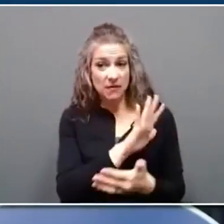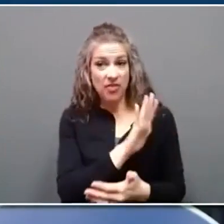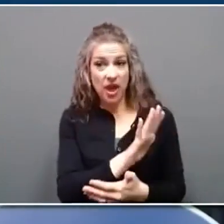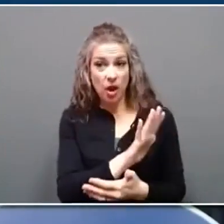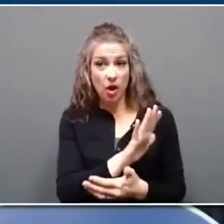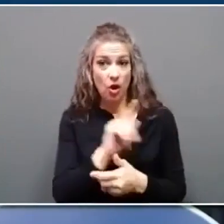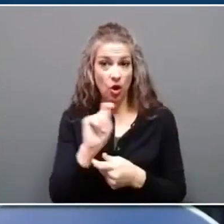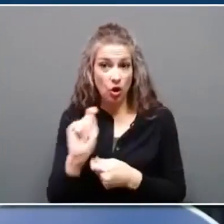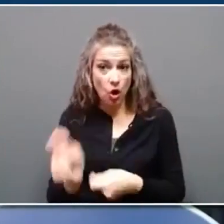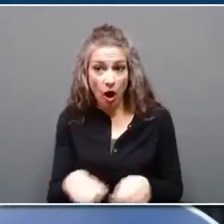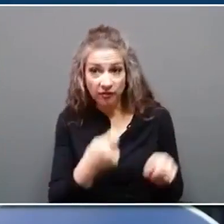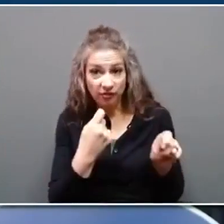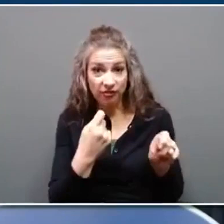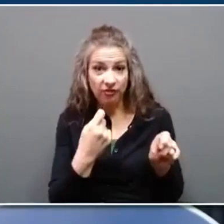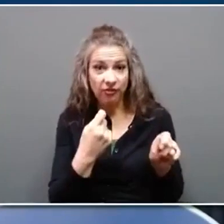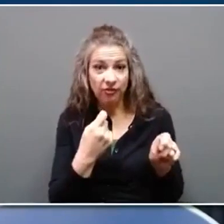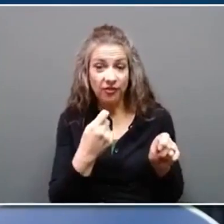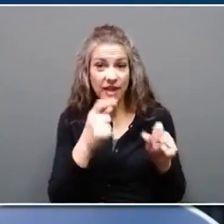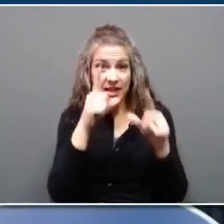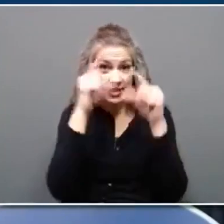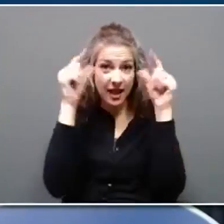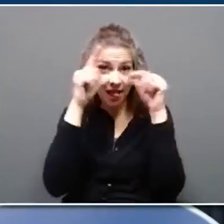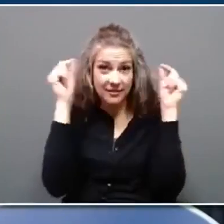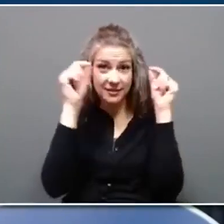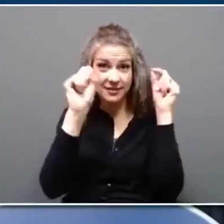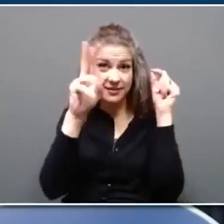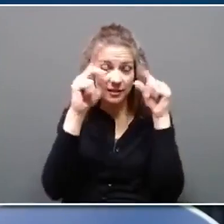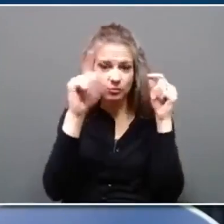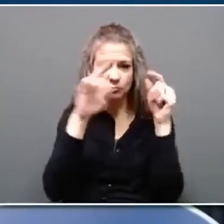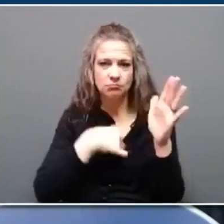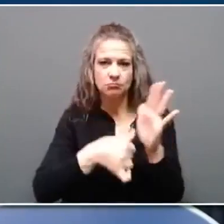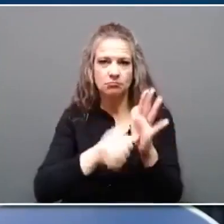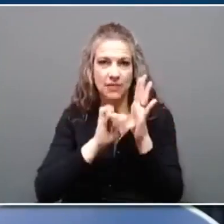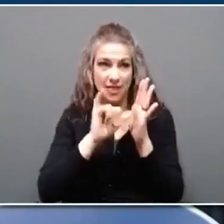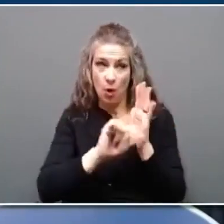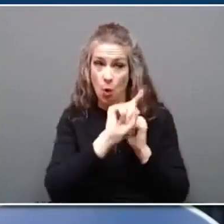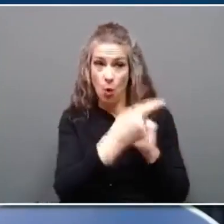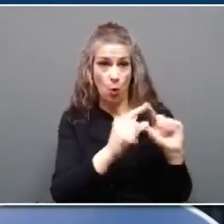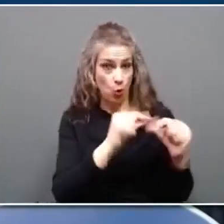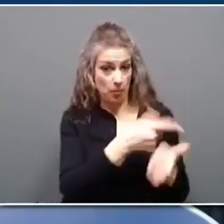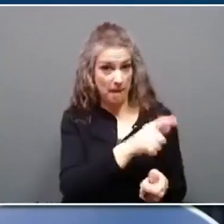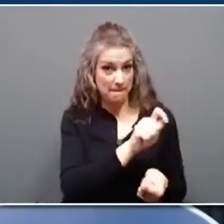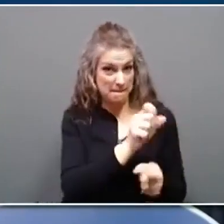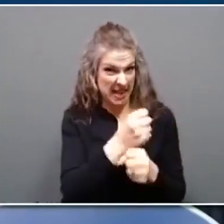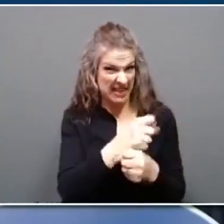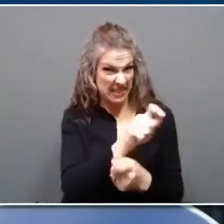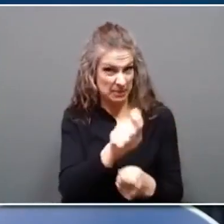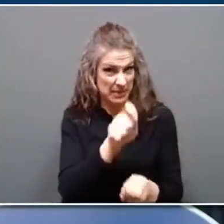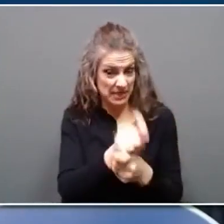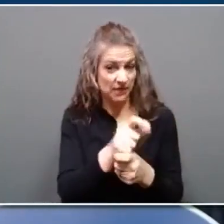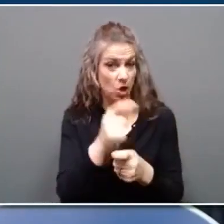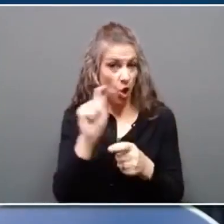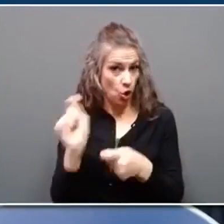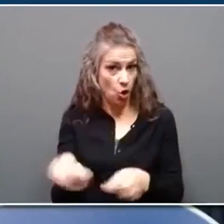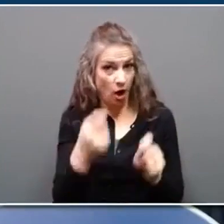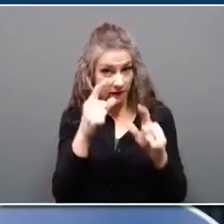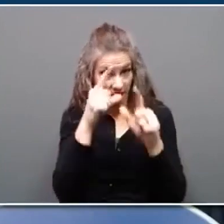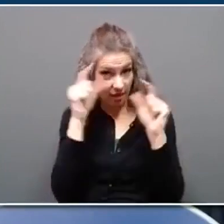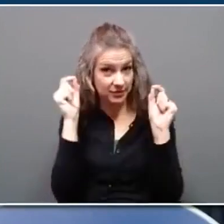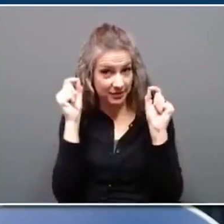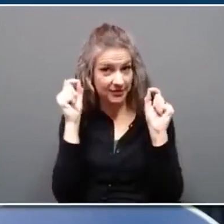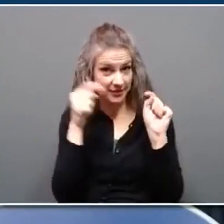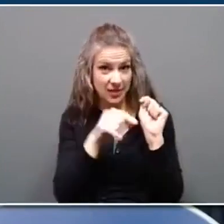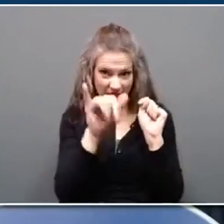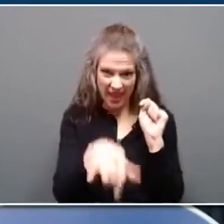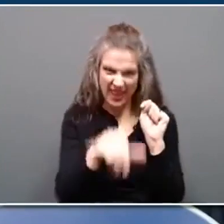sunglasses, which are pretty impressive. I think they're the only group that makes those specifically, as well as a lot of those are their golf